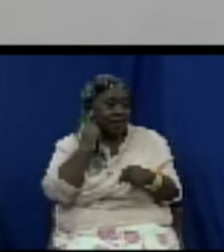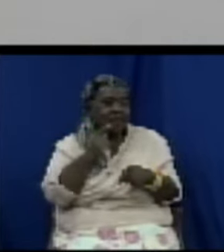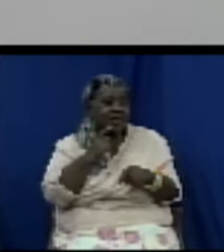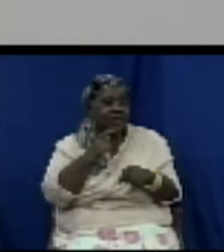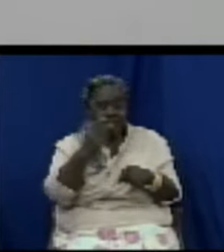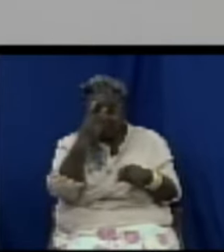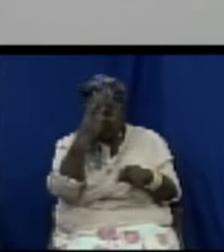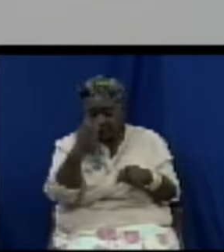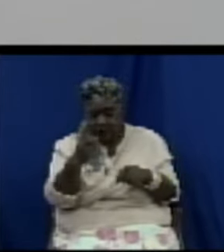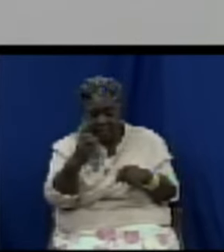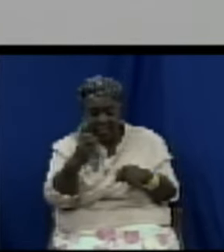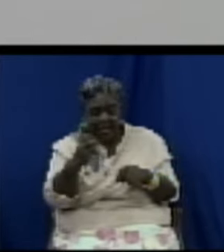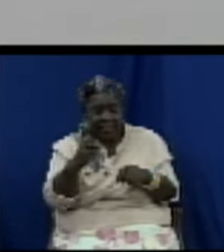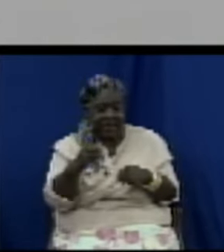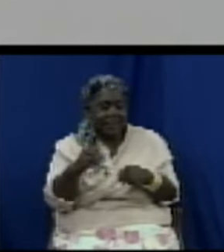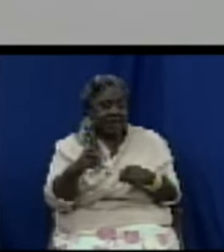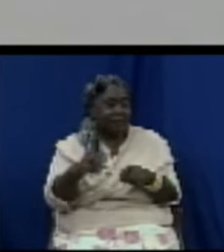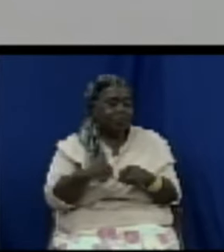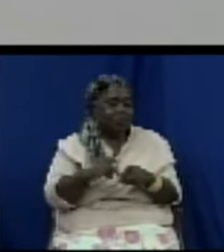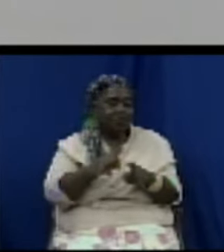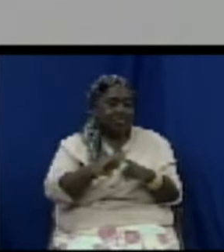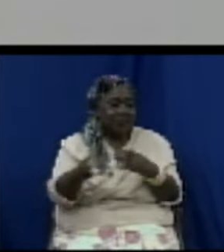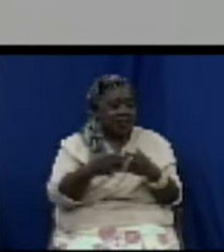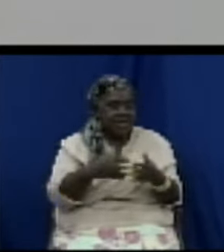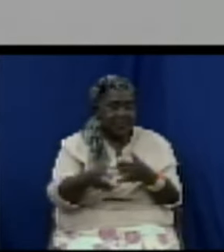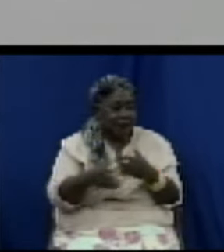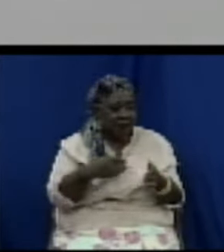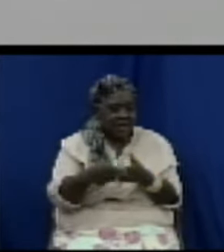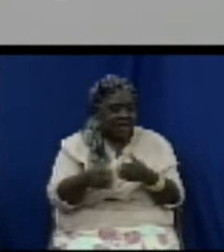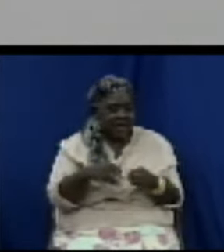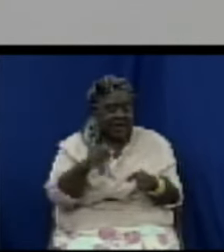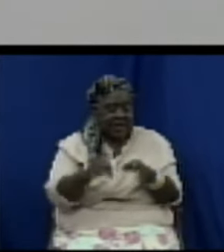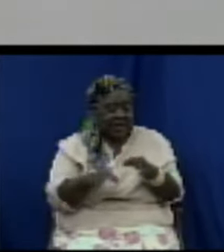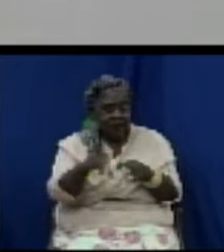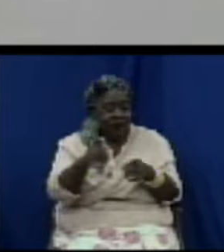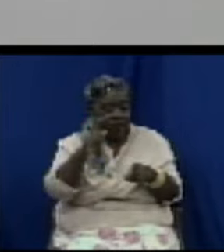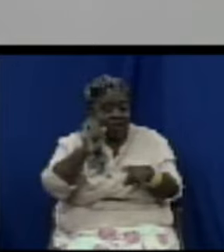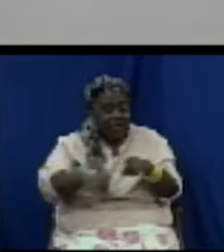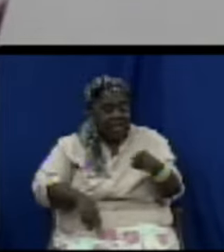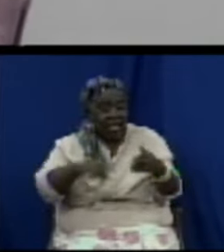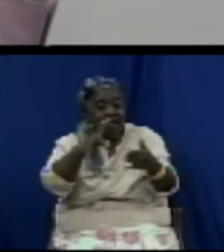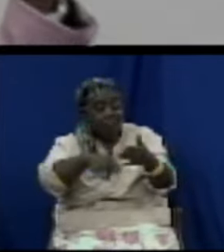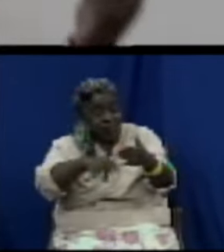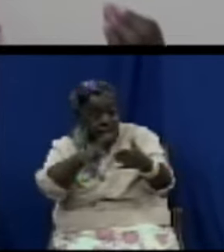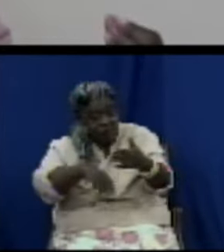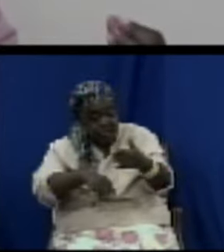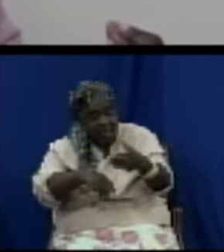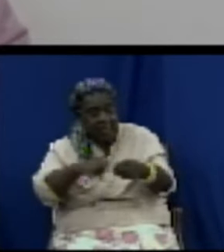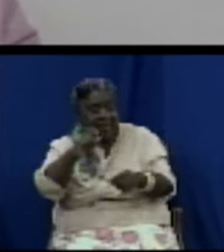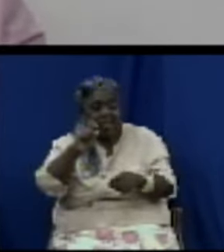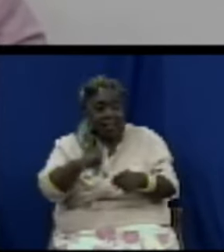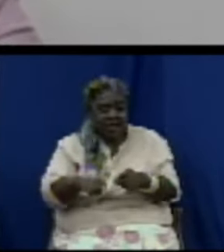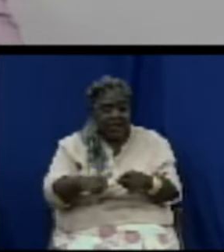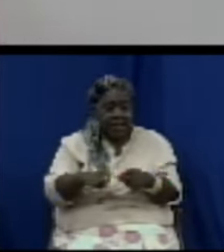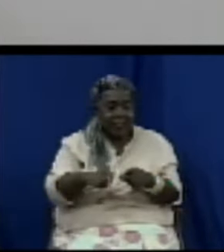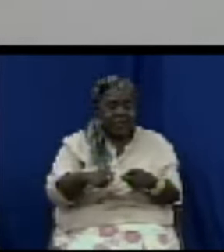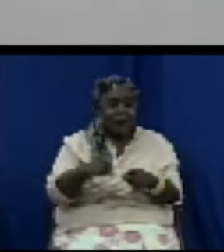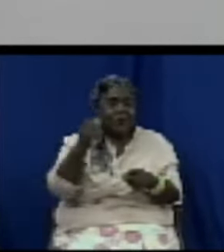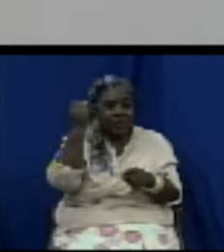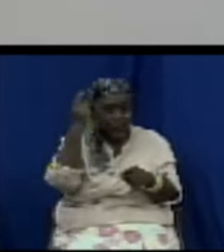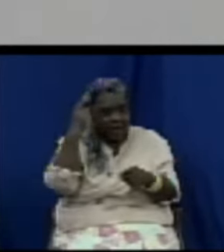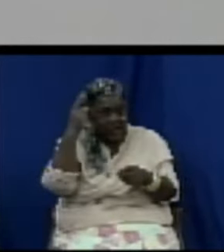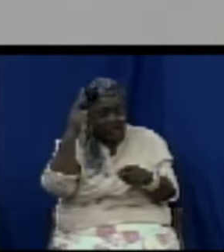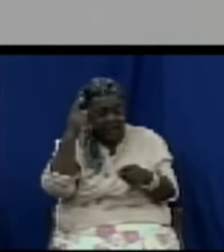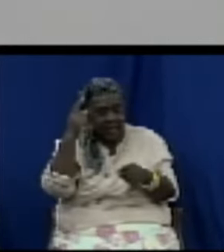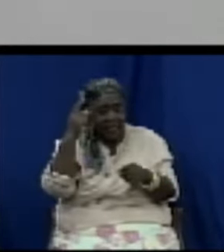treated fairly and equitably it doesn't matter if you can read just a little you must be able to read the price you must be